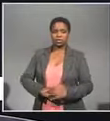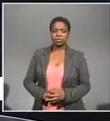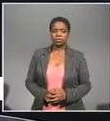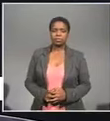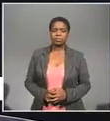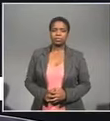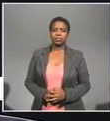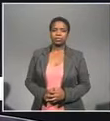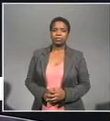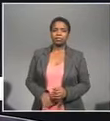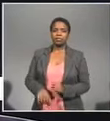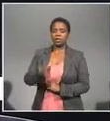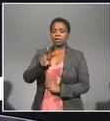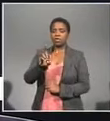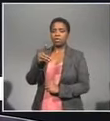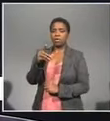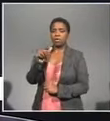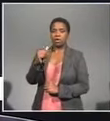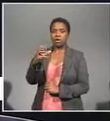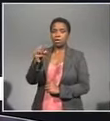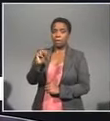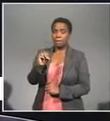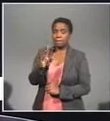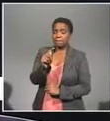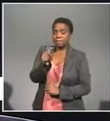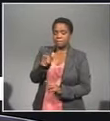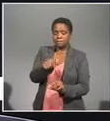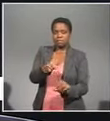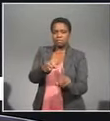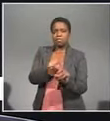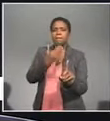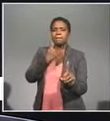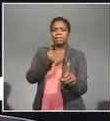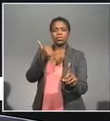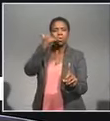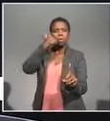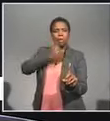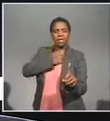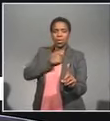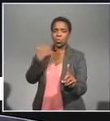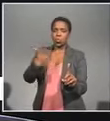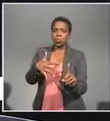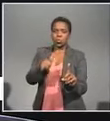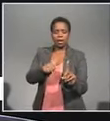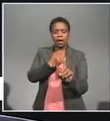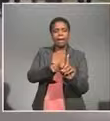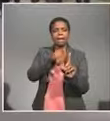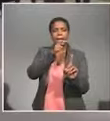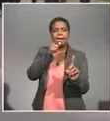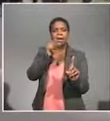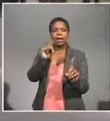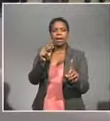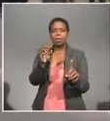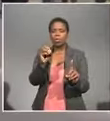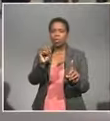over how much money Vodacom owes the please call me inventor continues to grow now the telecoms giant has